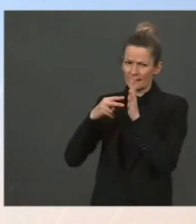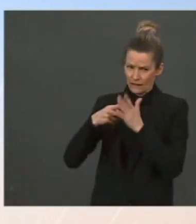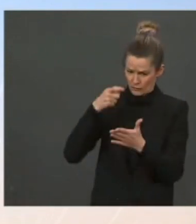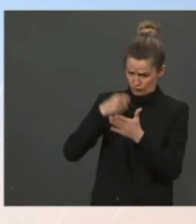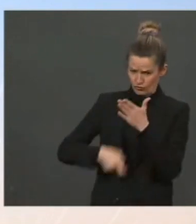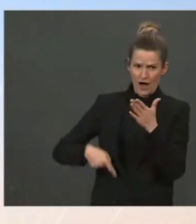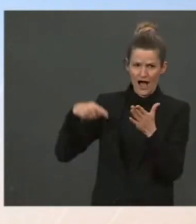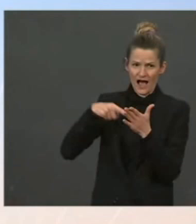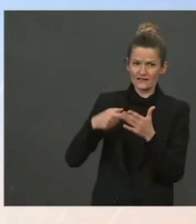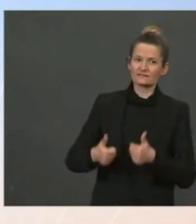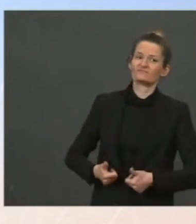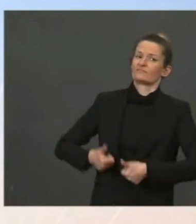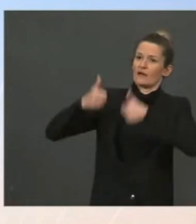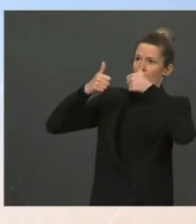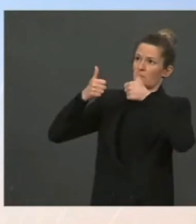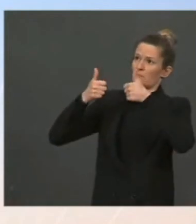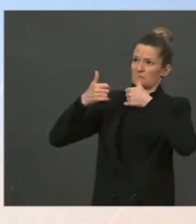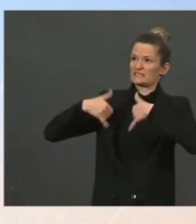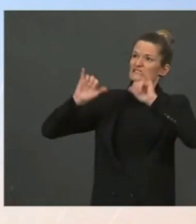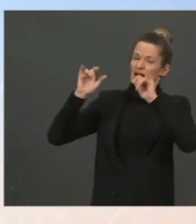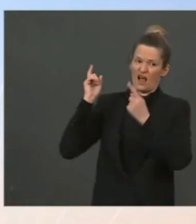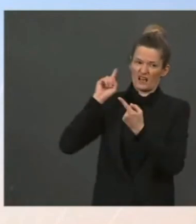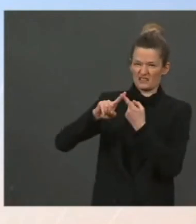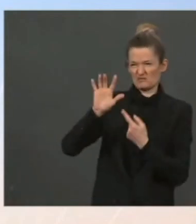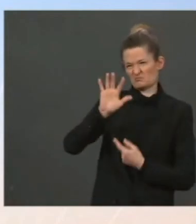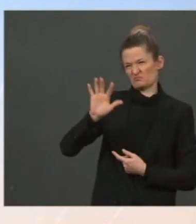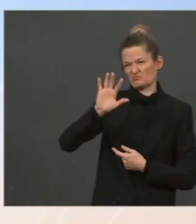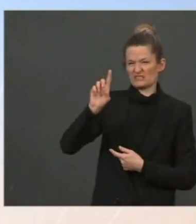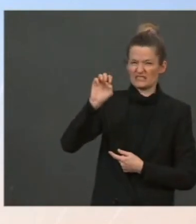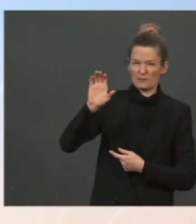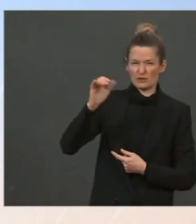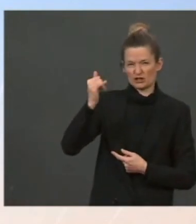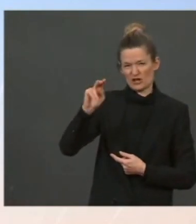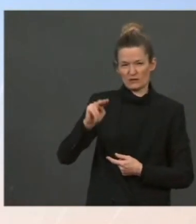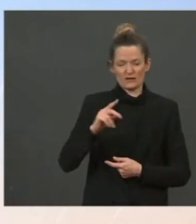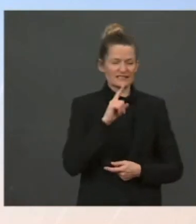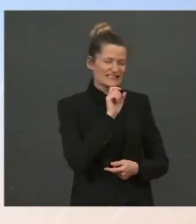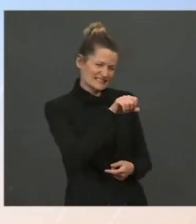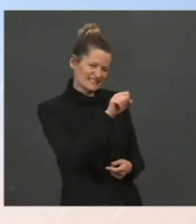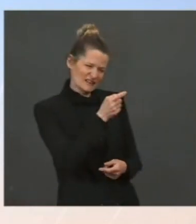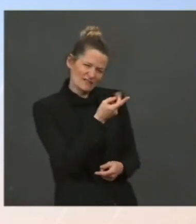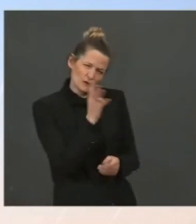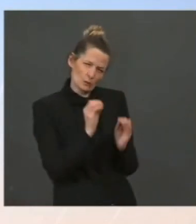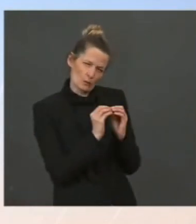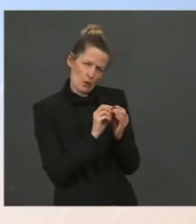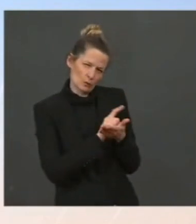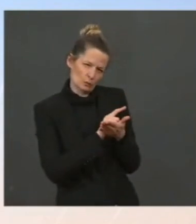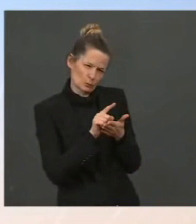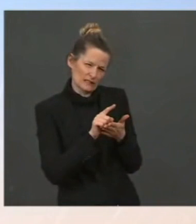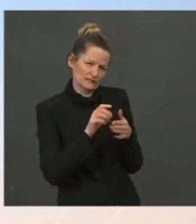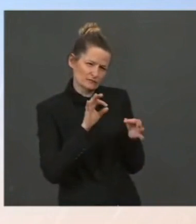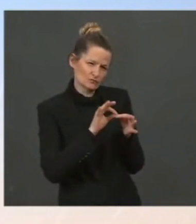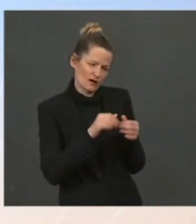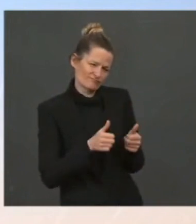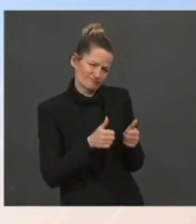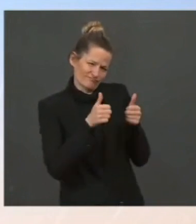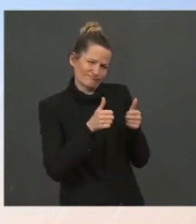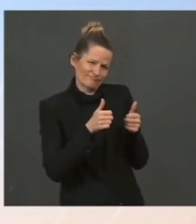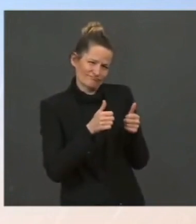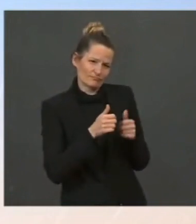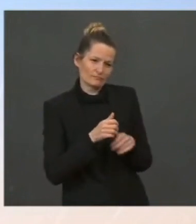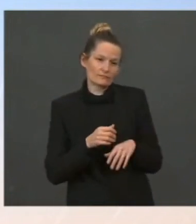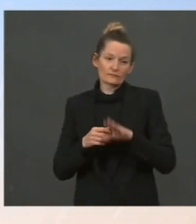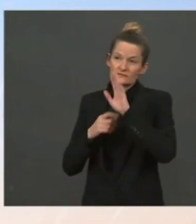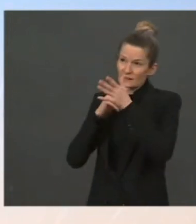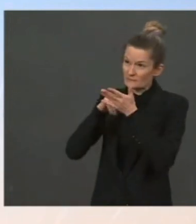into January. Yeah, it will be over a few weeks. It will be over. So we're looking at increased prices continuing through the Christmas season. Well, we're hopeful